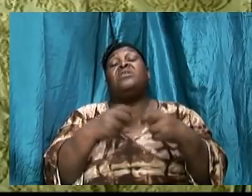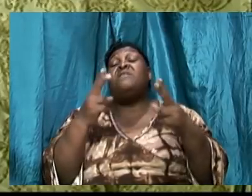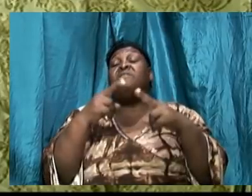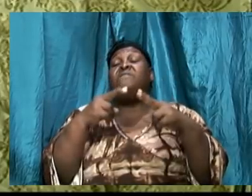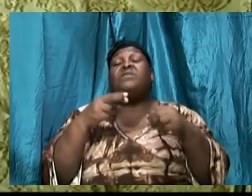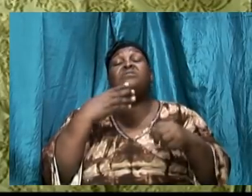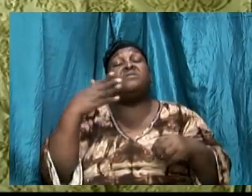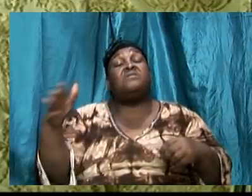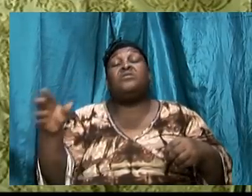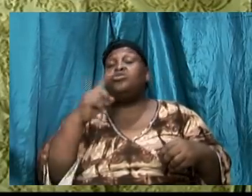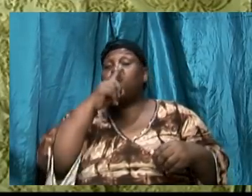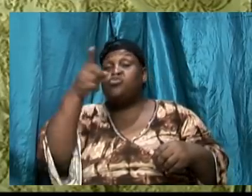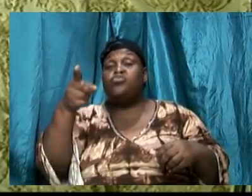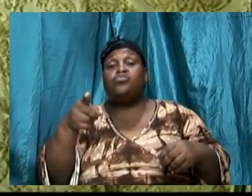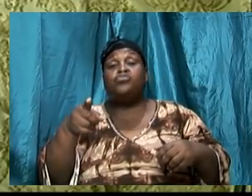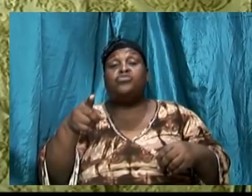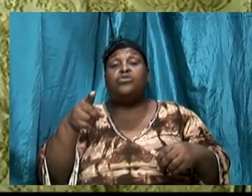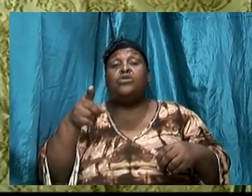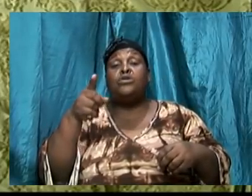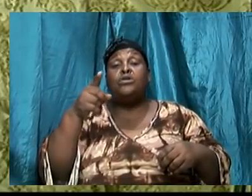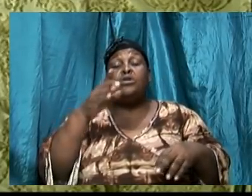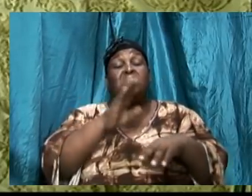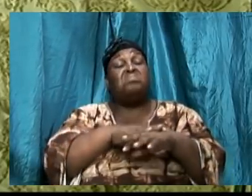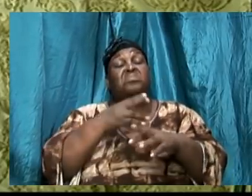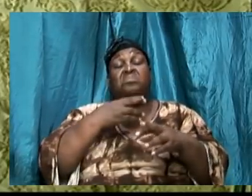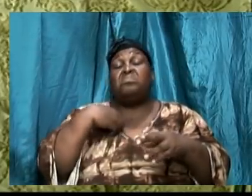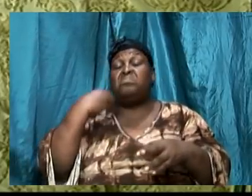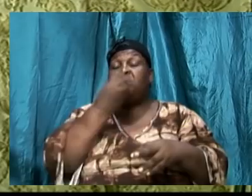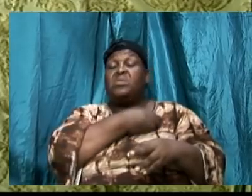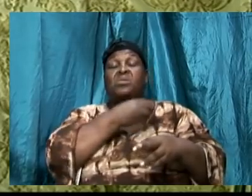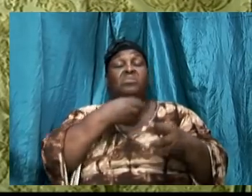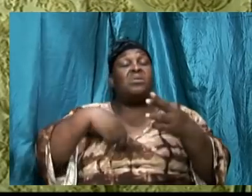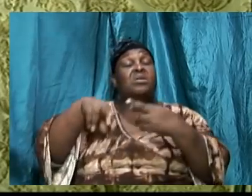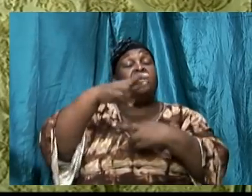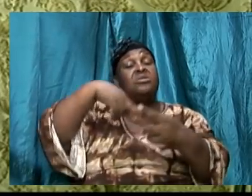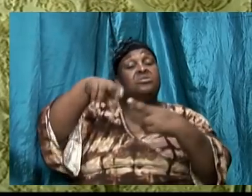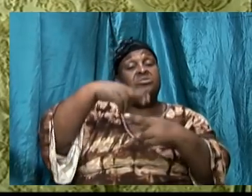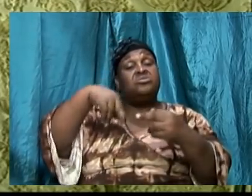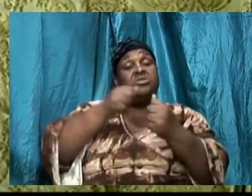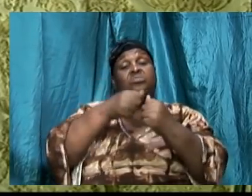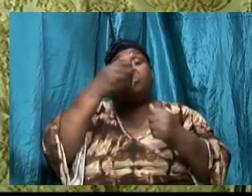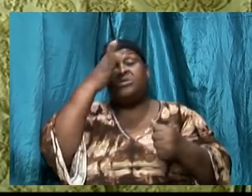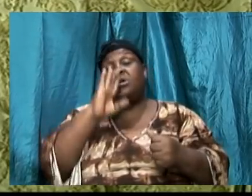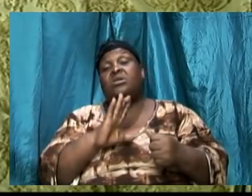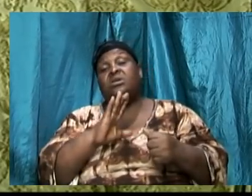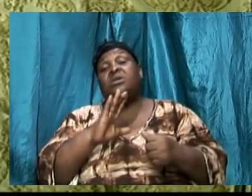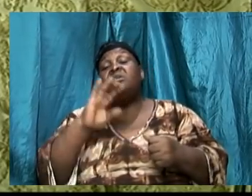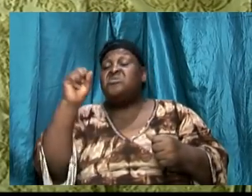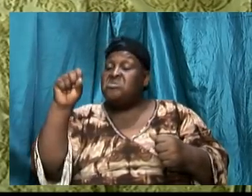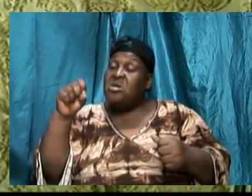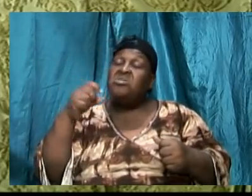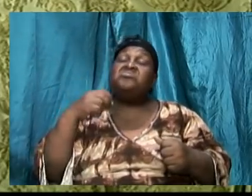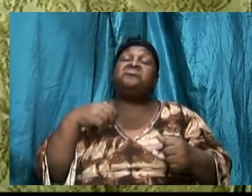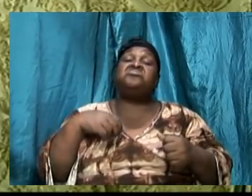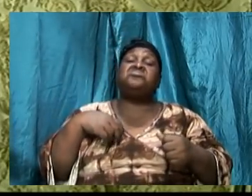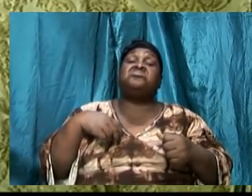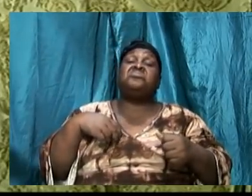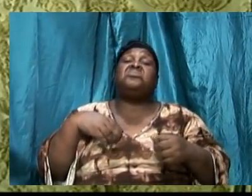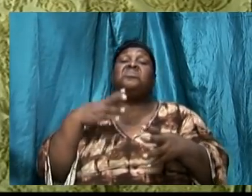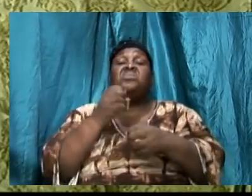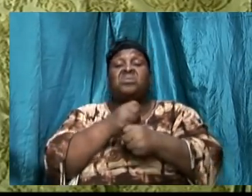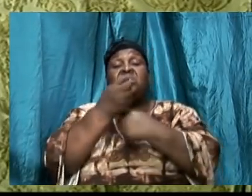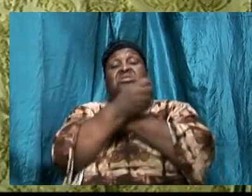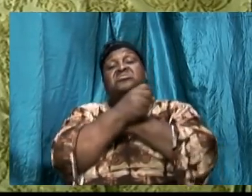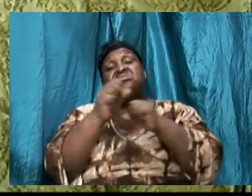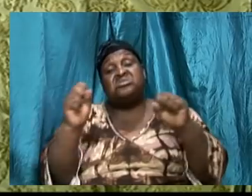relationship with God so yes we got saved at a particular time we got the baptism of the Holy Ghost and we were